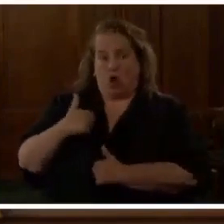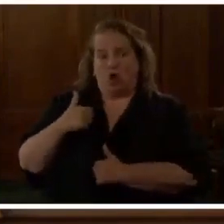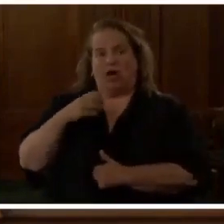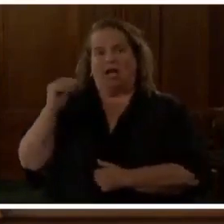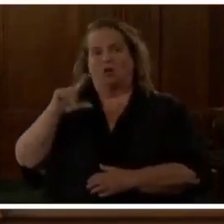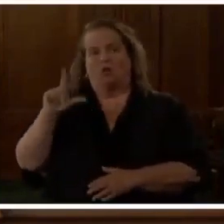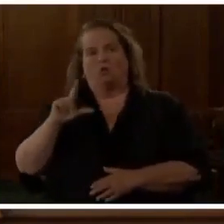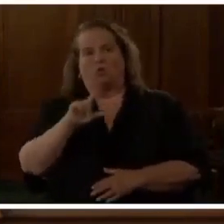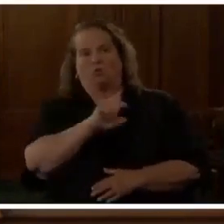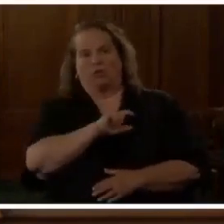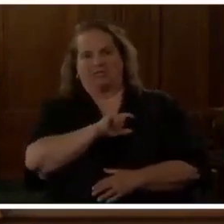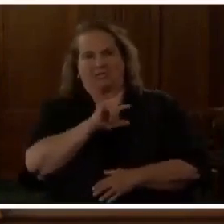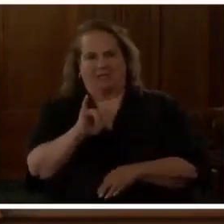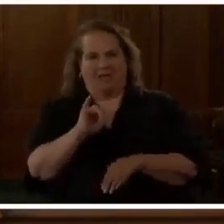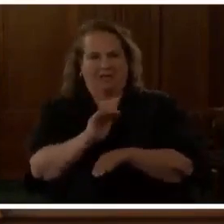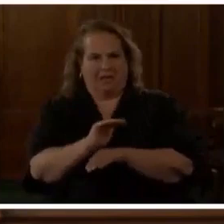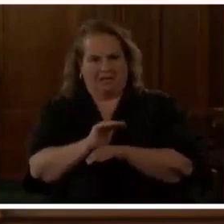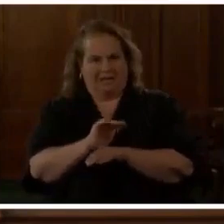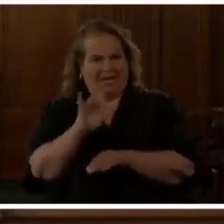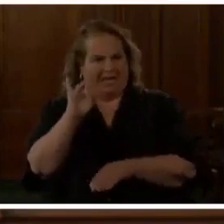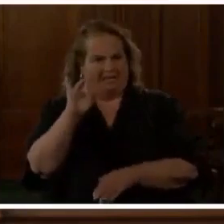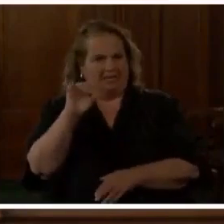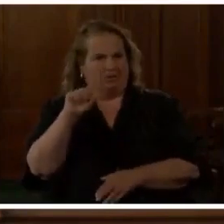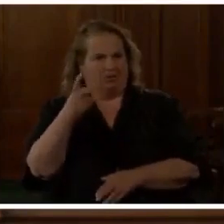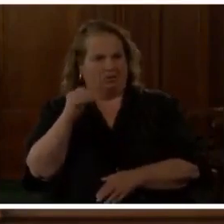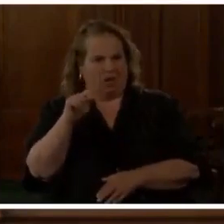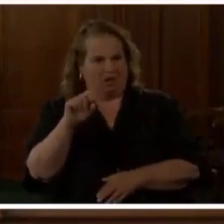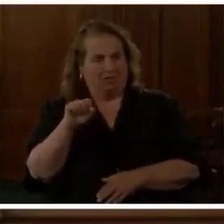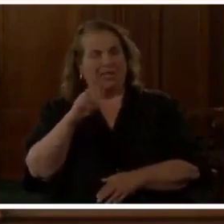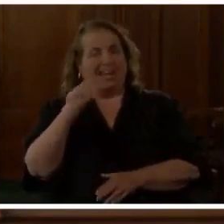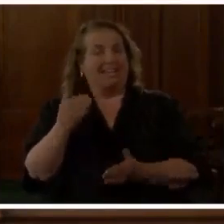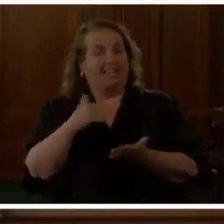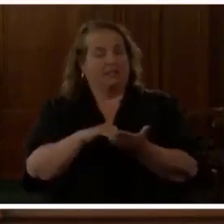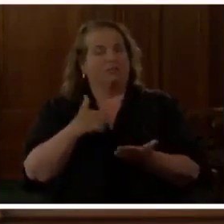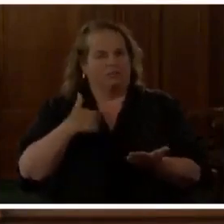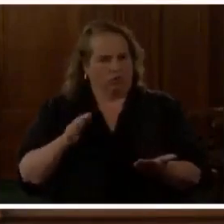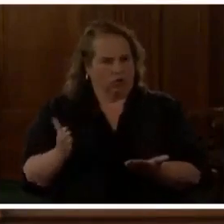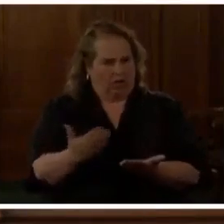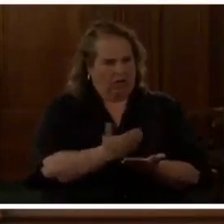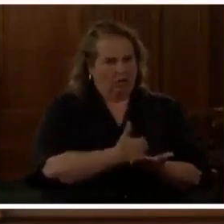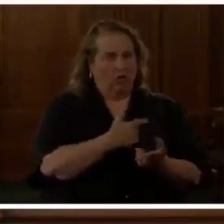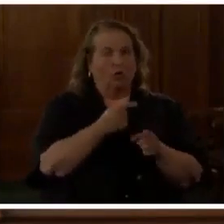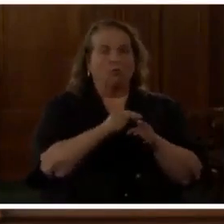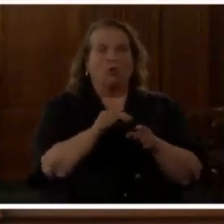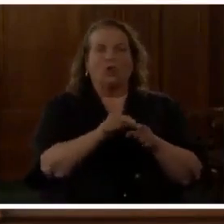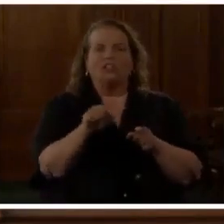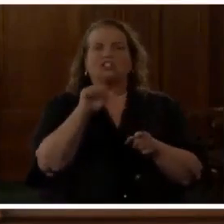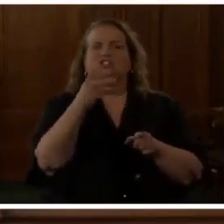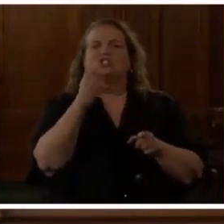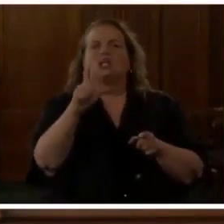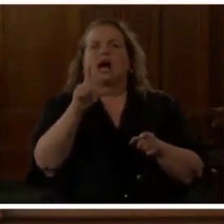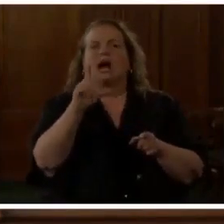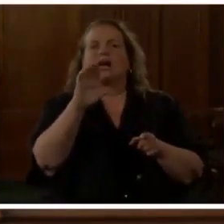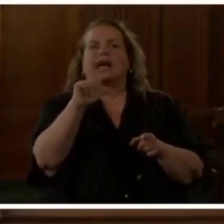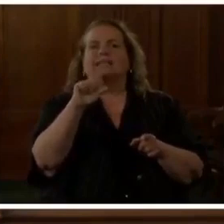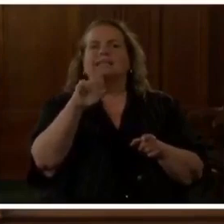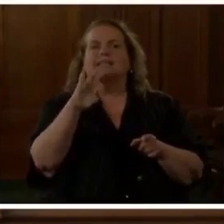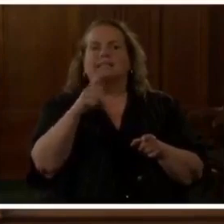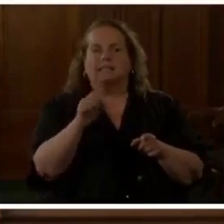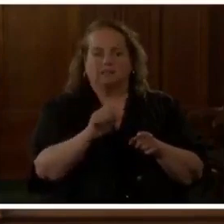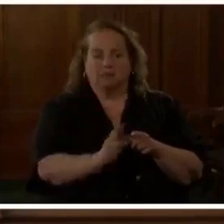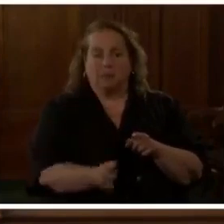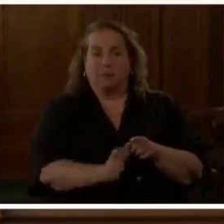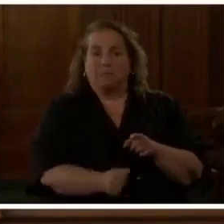that evening. And, again, we have collected shell casings, and those weapons are also in our